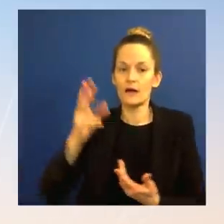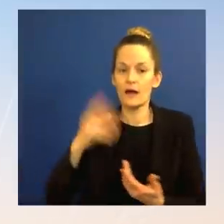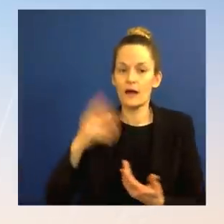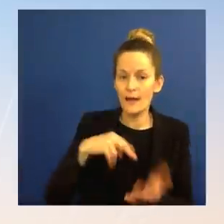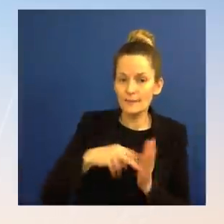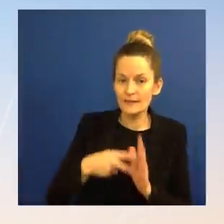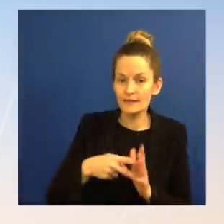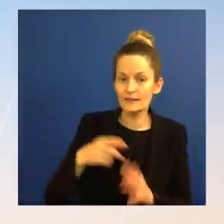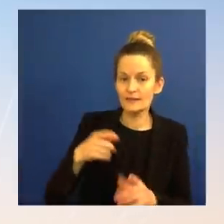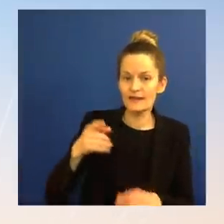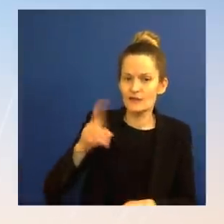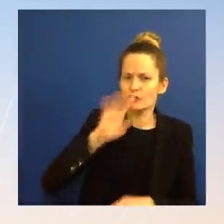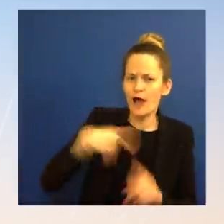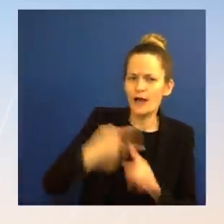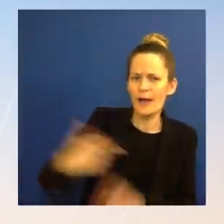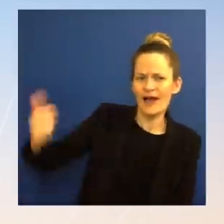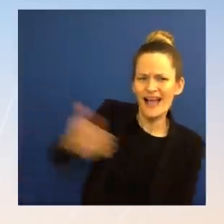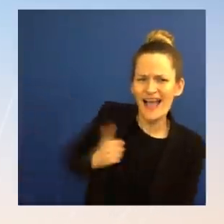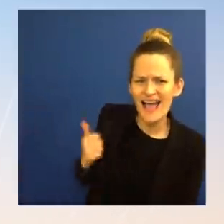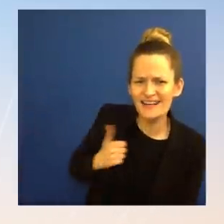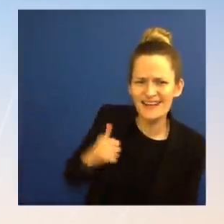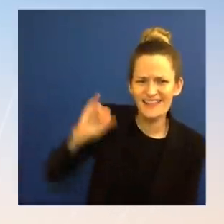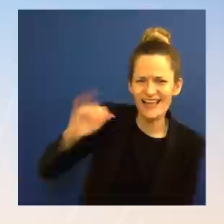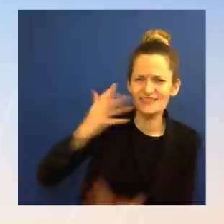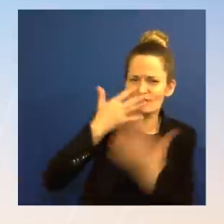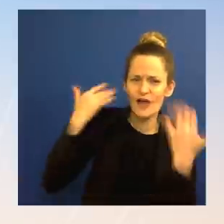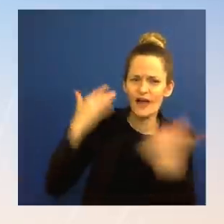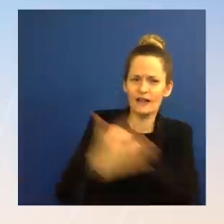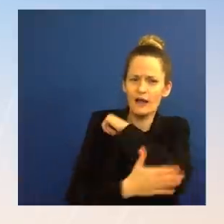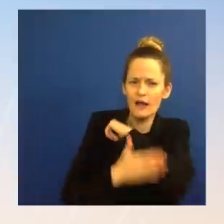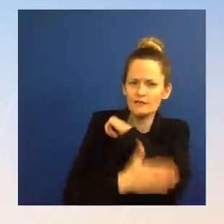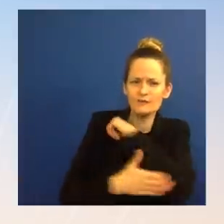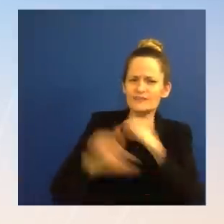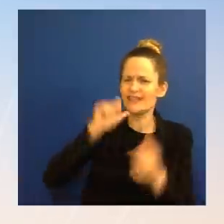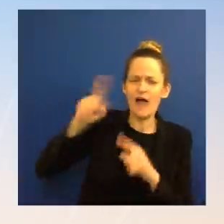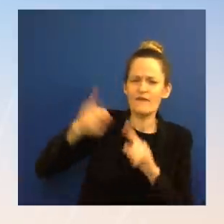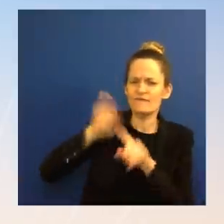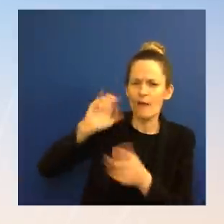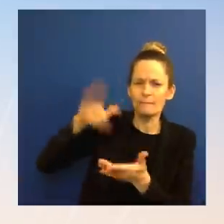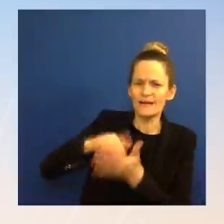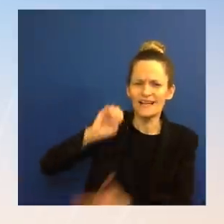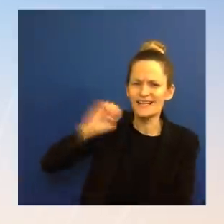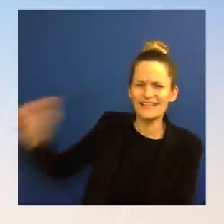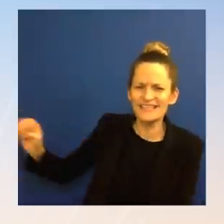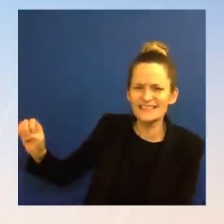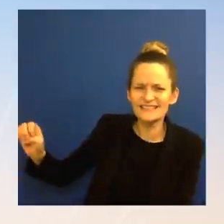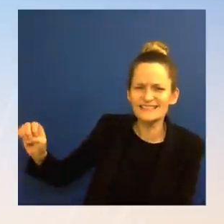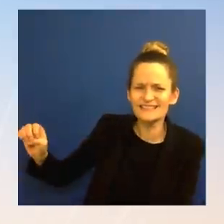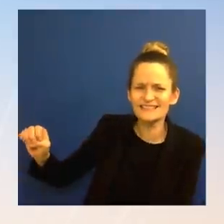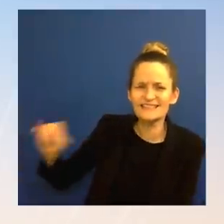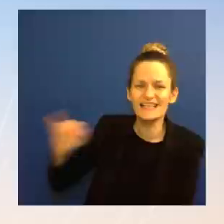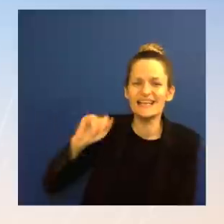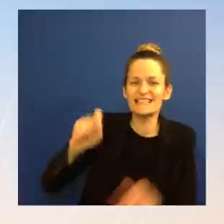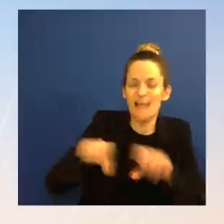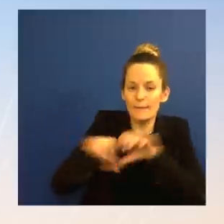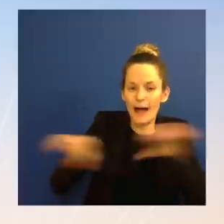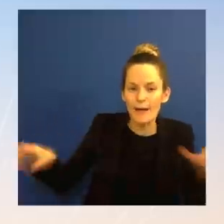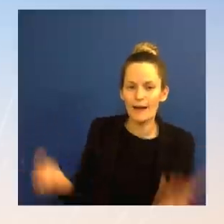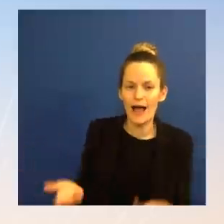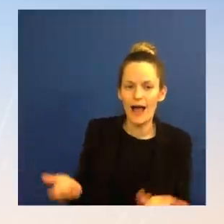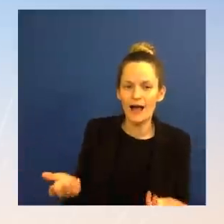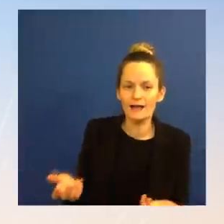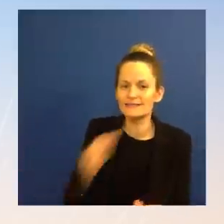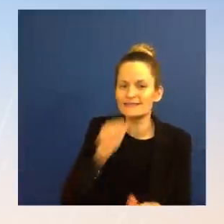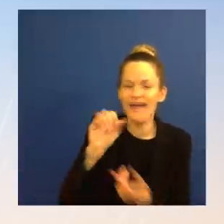delivery mechanism. It is not an oil field. So it does not provide more supply into the system. It does not address- The it possible that Joe